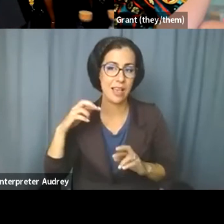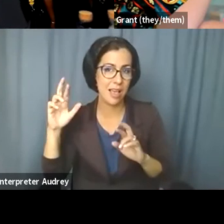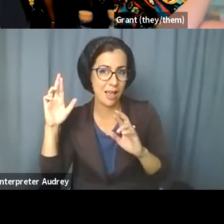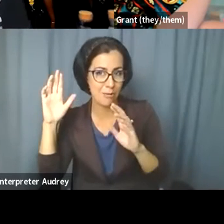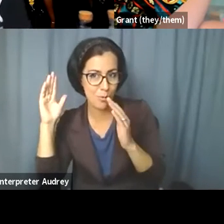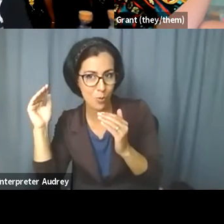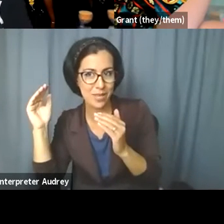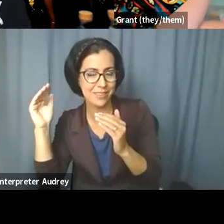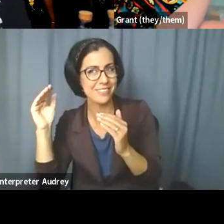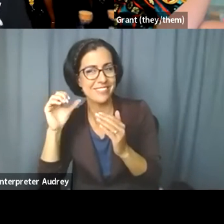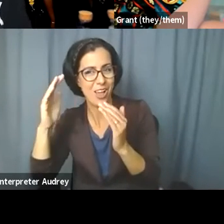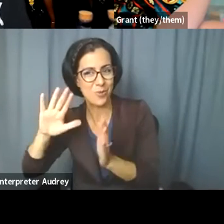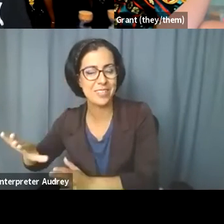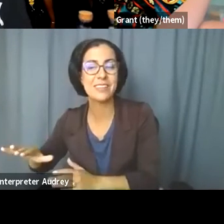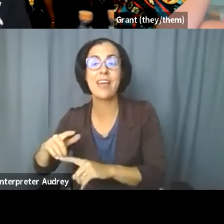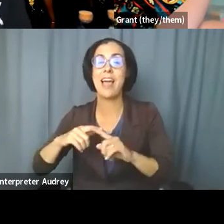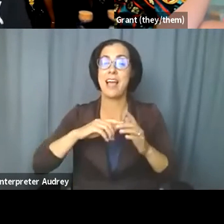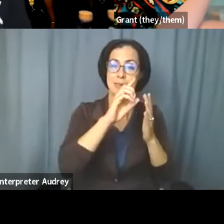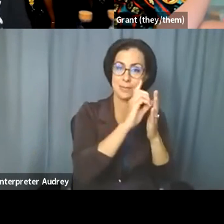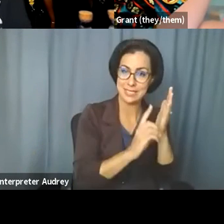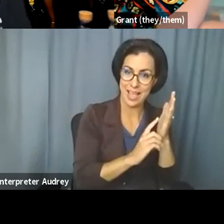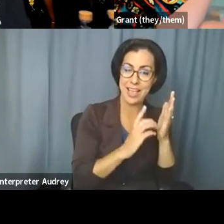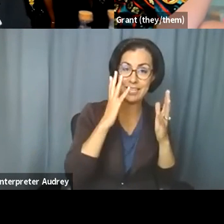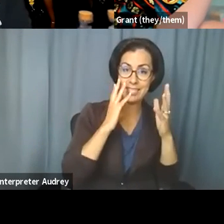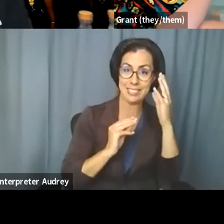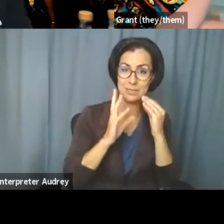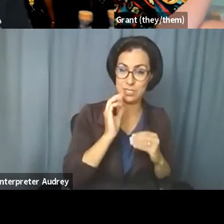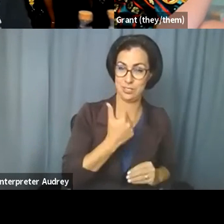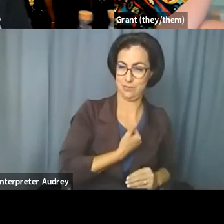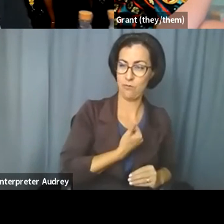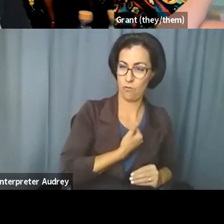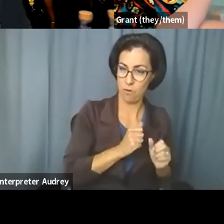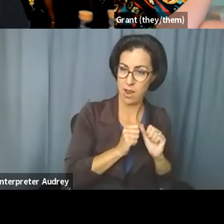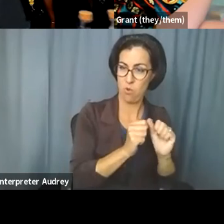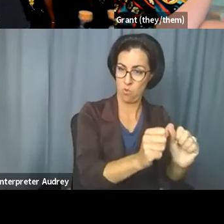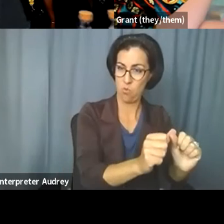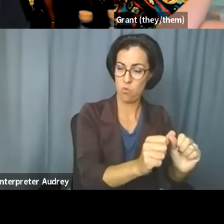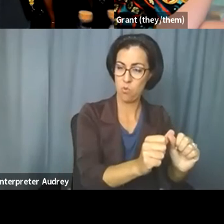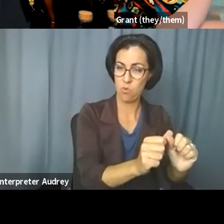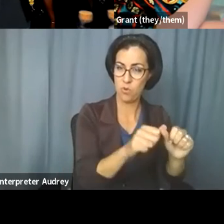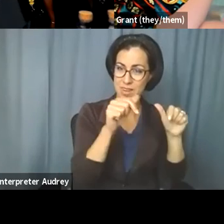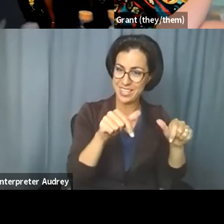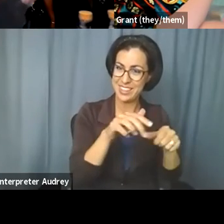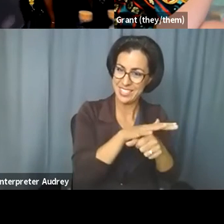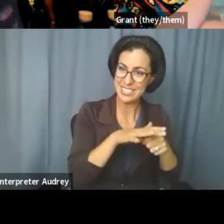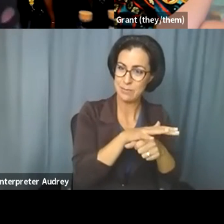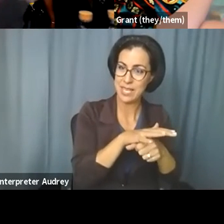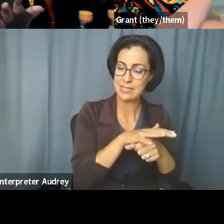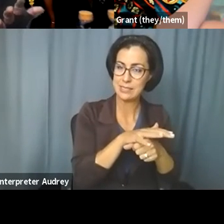I'm designing it and experiencing it partially for my own survival on this planet. These spaces are generally